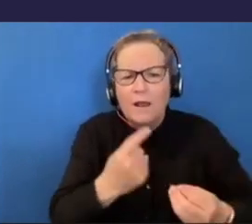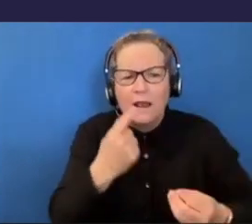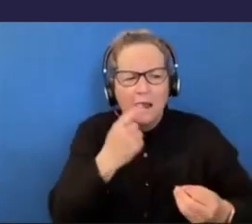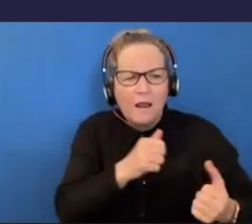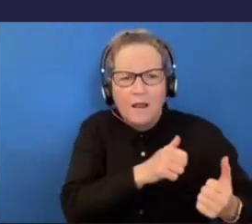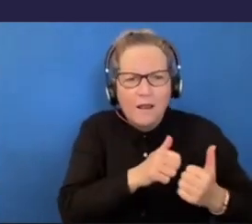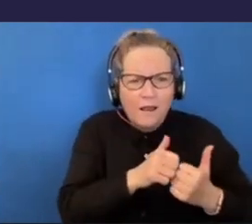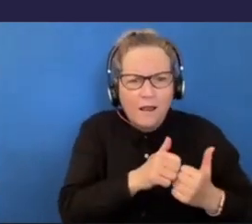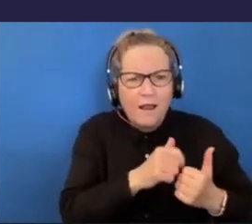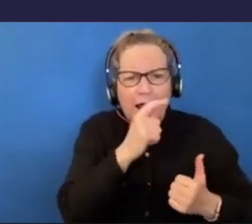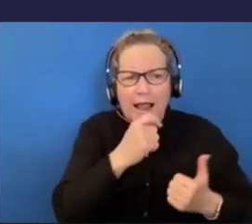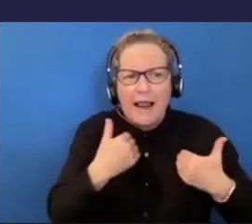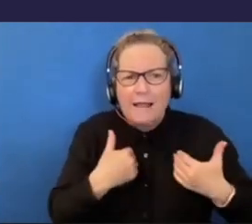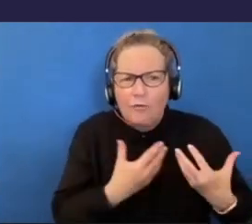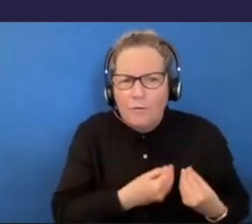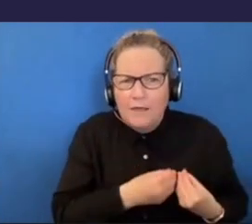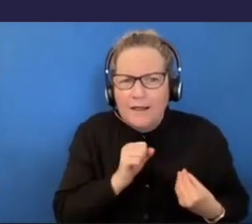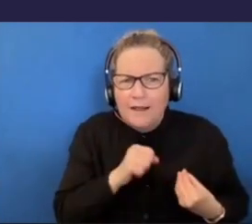as housemates.